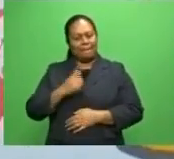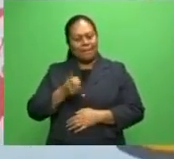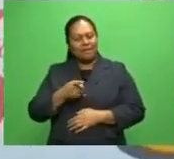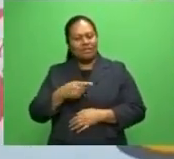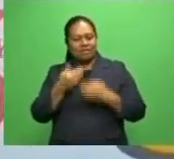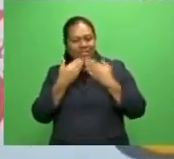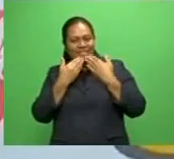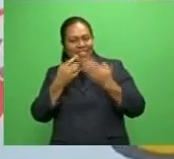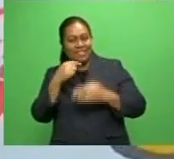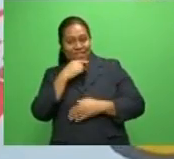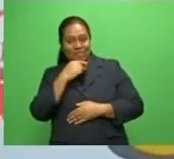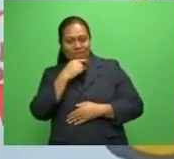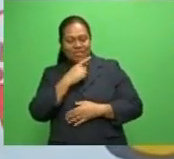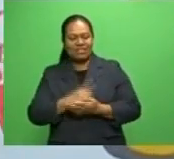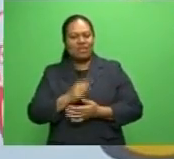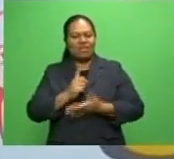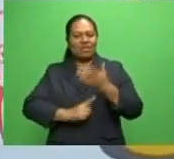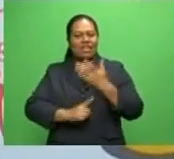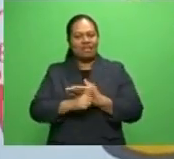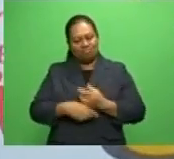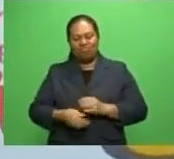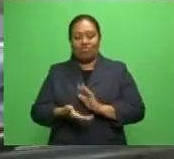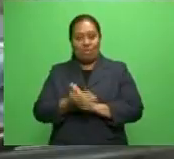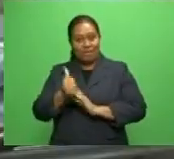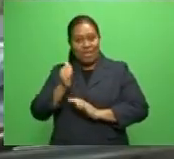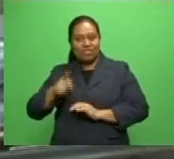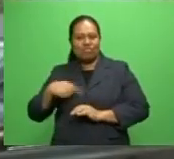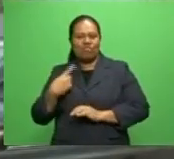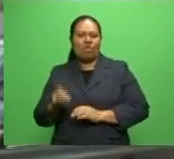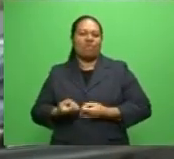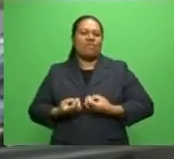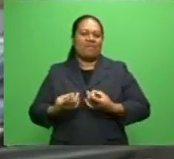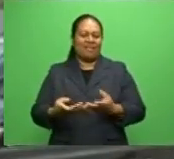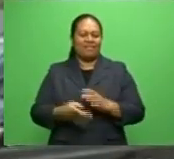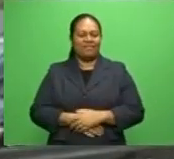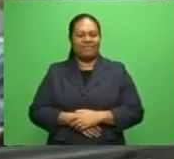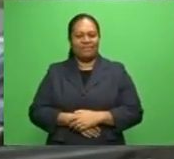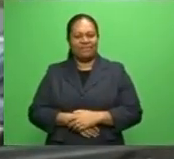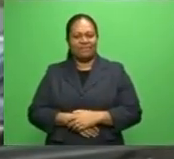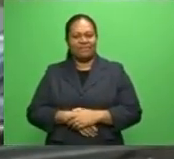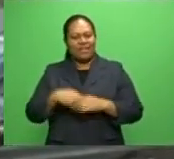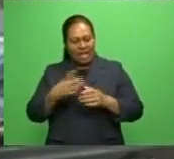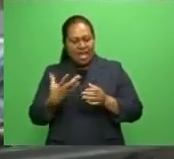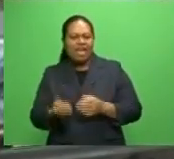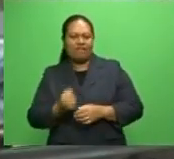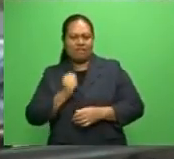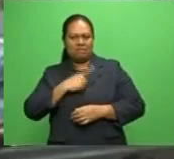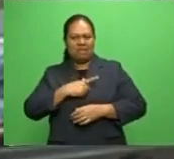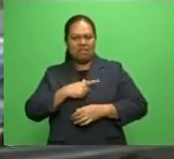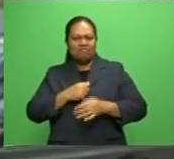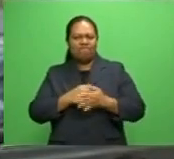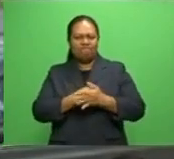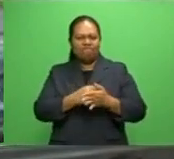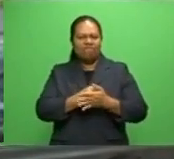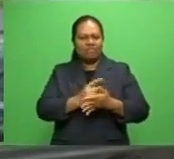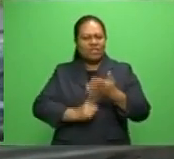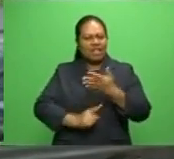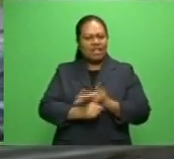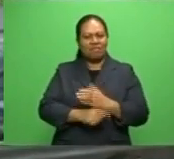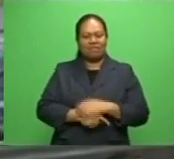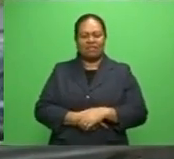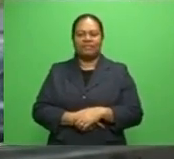to go back and prepare for the game tomorrow. There's a fighting spirit in them. That's the worst thing